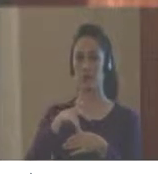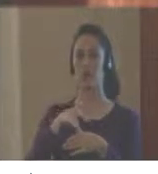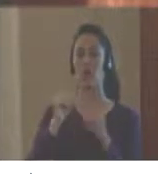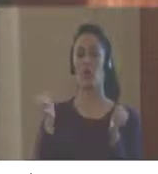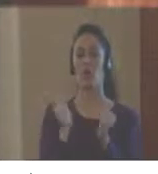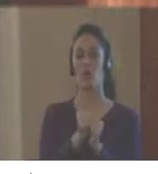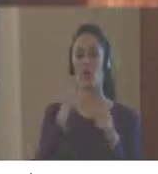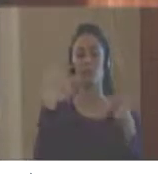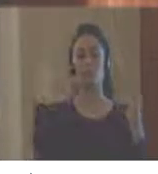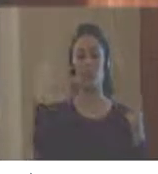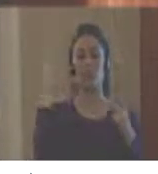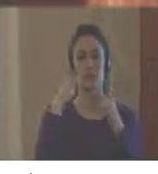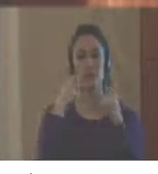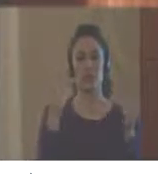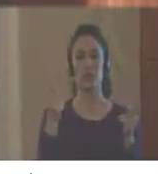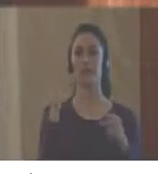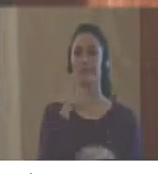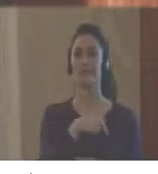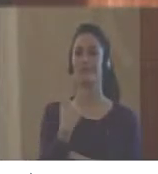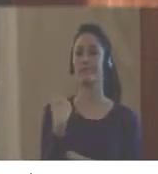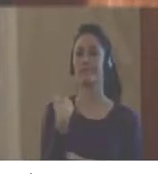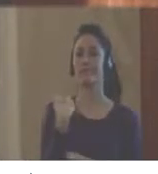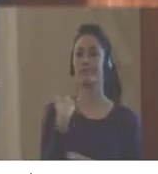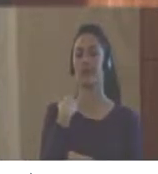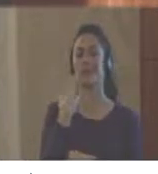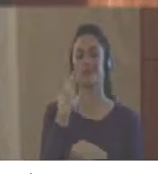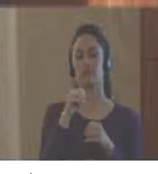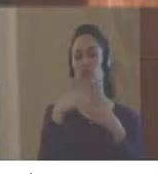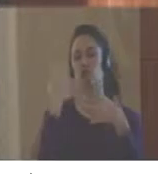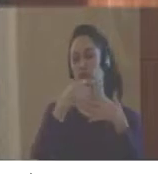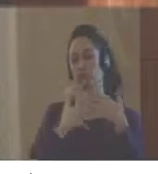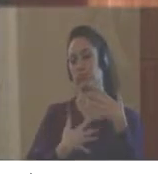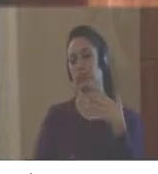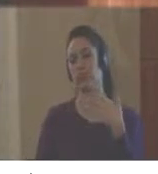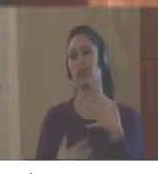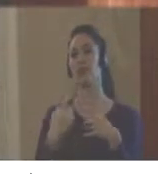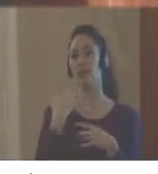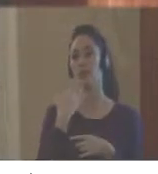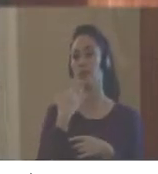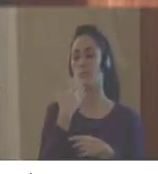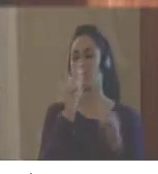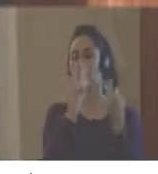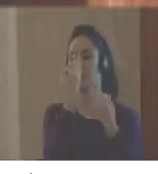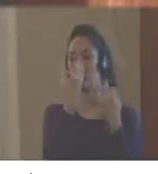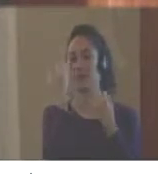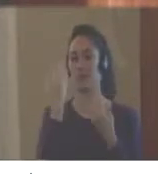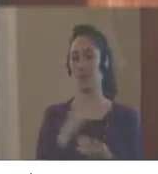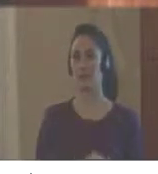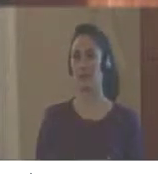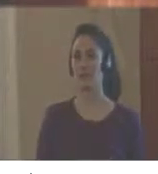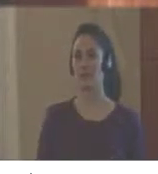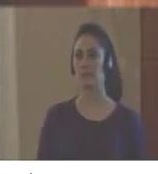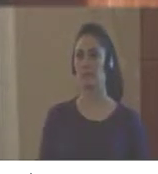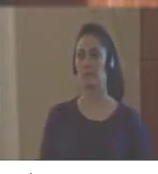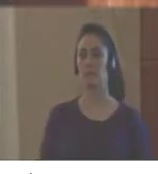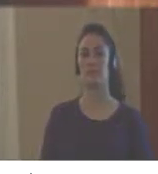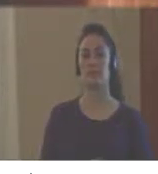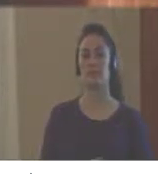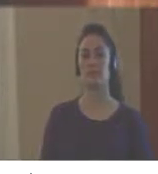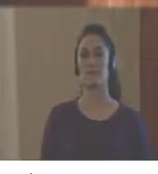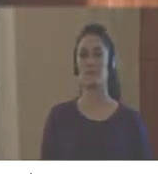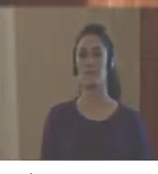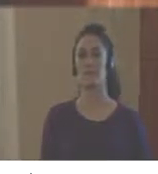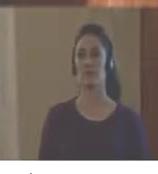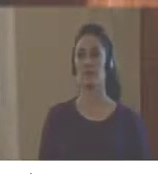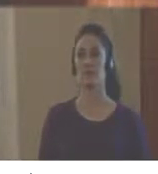phases of the policy, public policy, and the different elements, you can find the different indicators. so, for example, this matrix